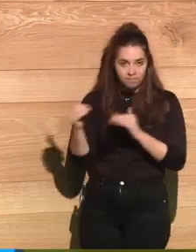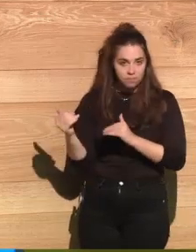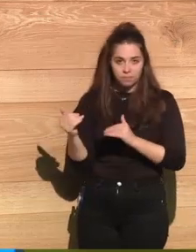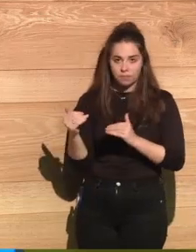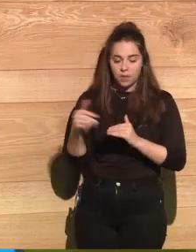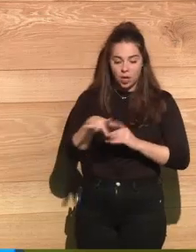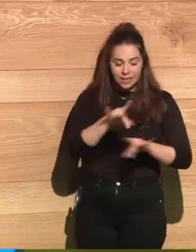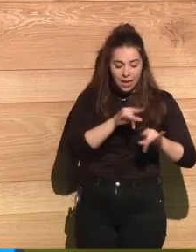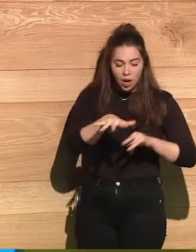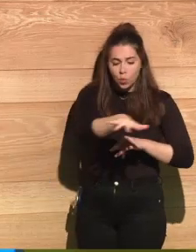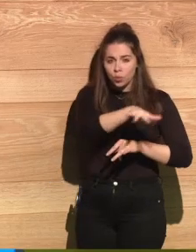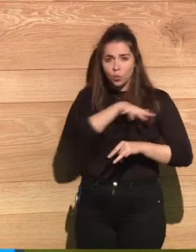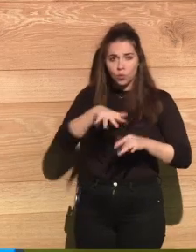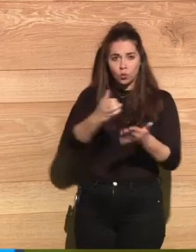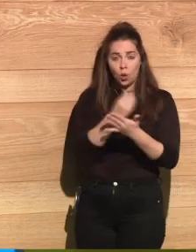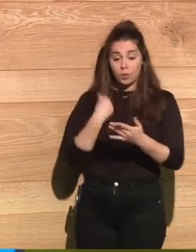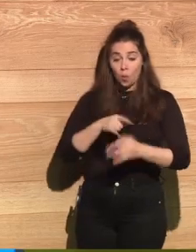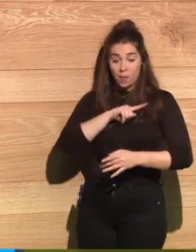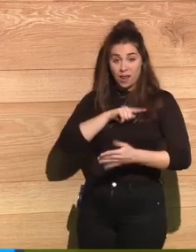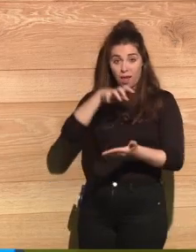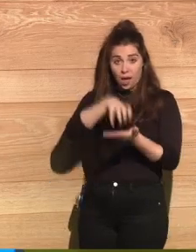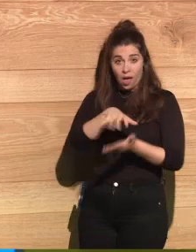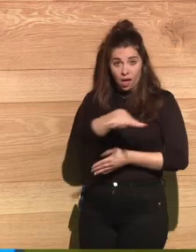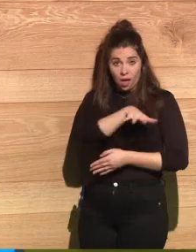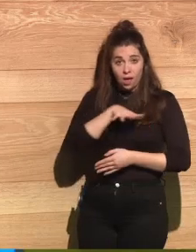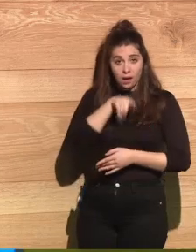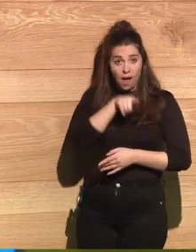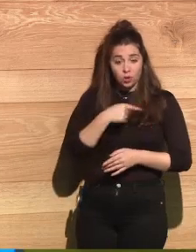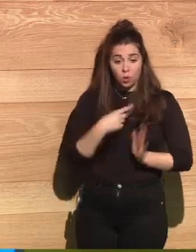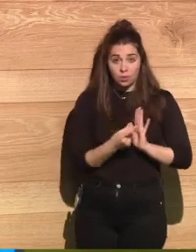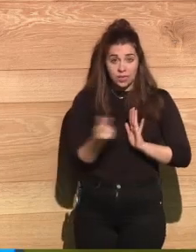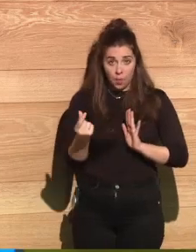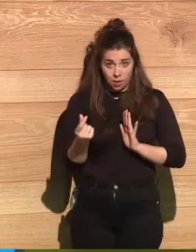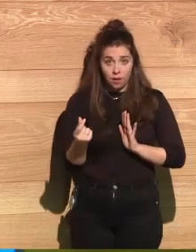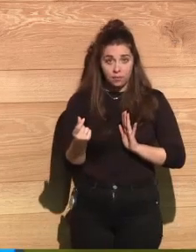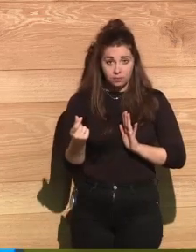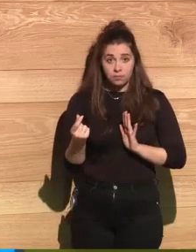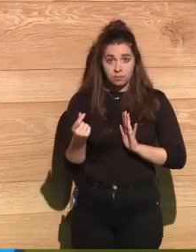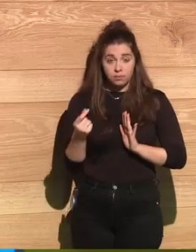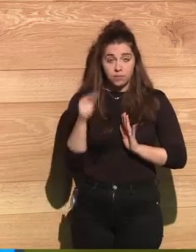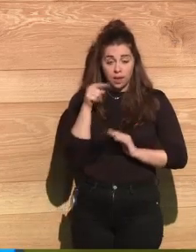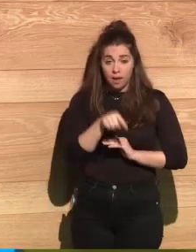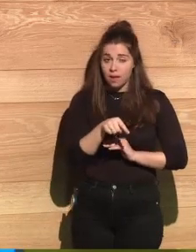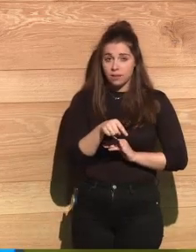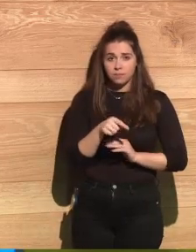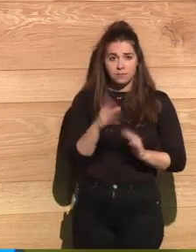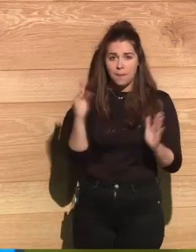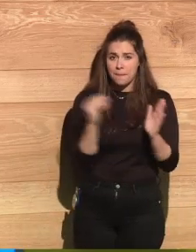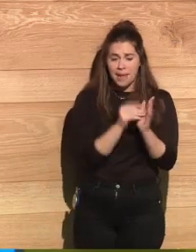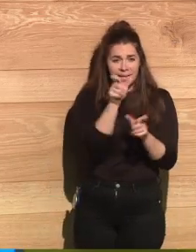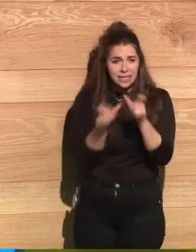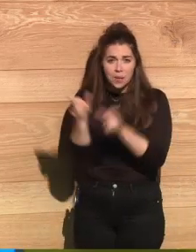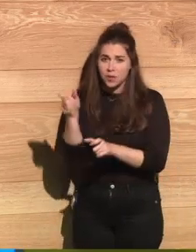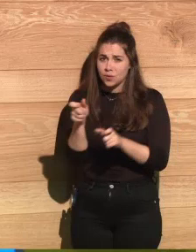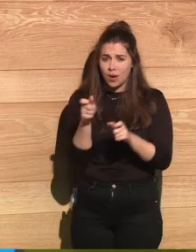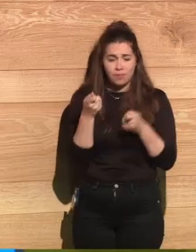I escaped to where how many thousands, how many tens of thousands? I don't know. They are